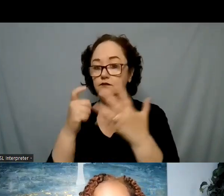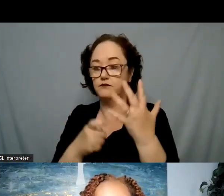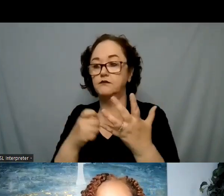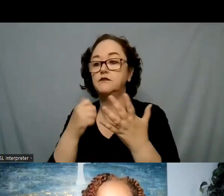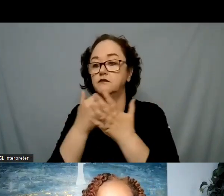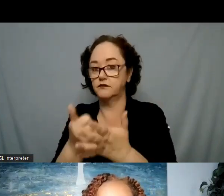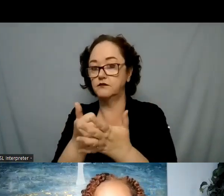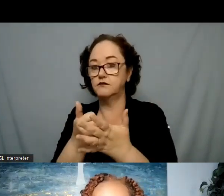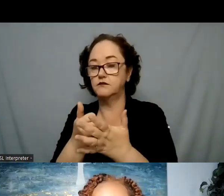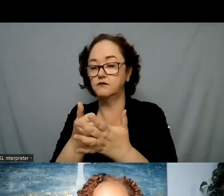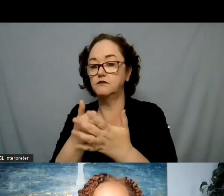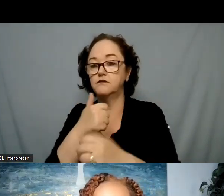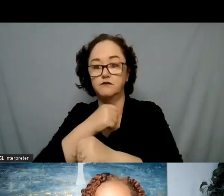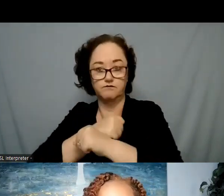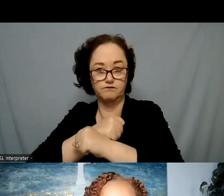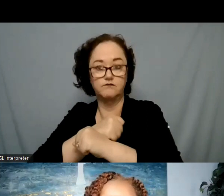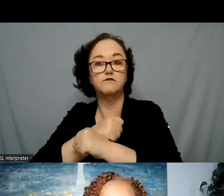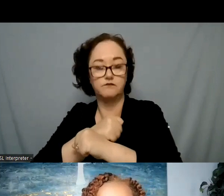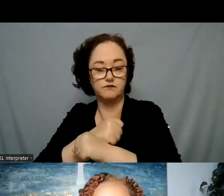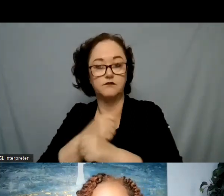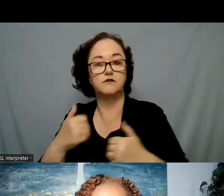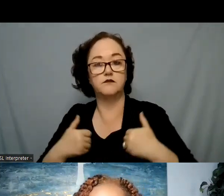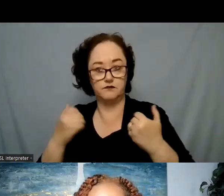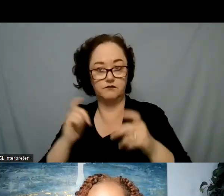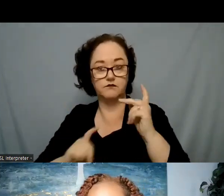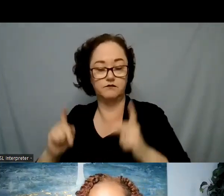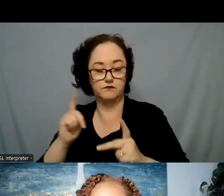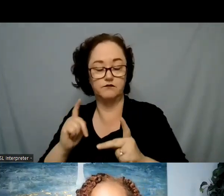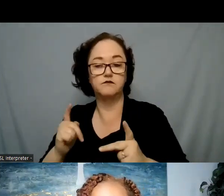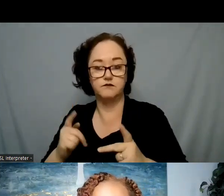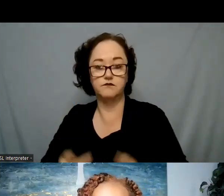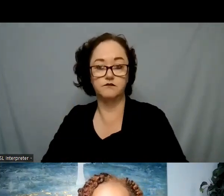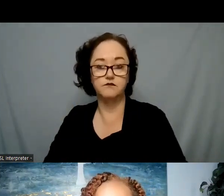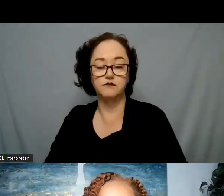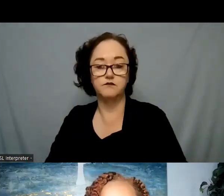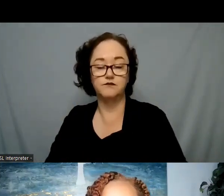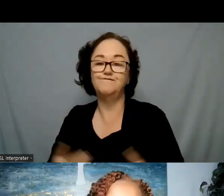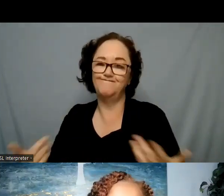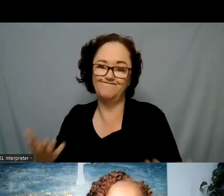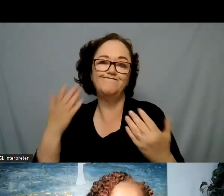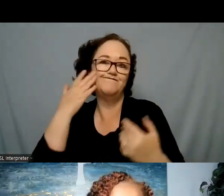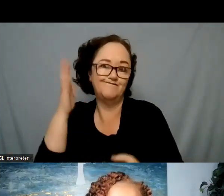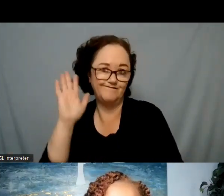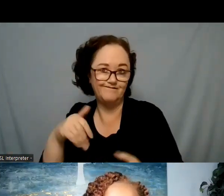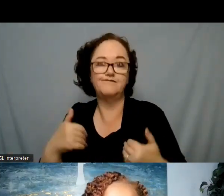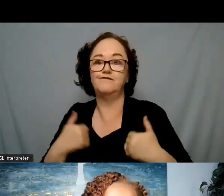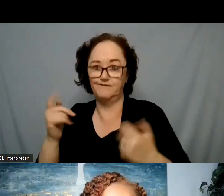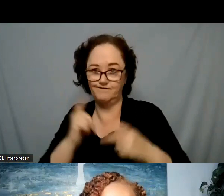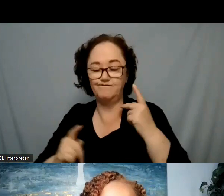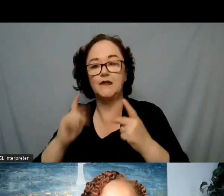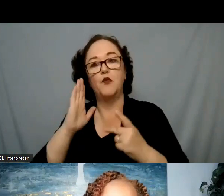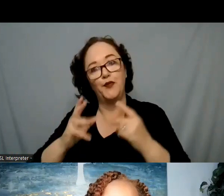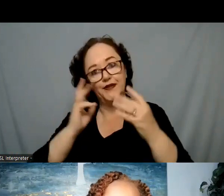because in our world people are going to experience negative things we can't protect people from